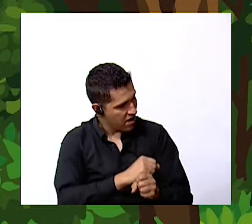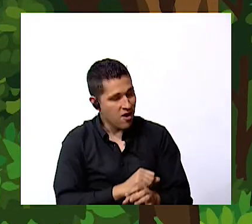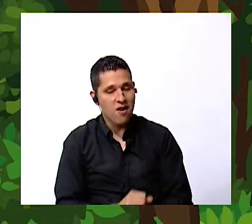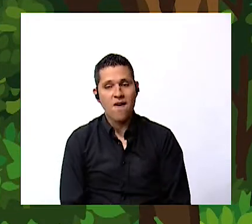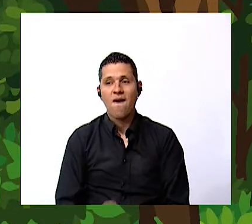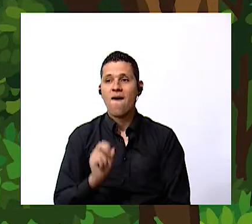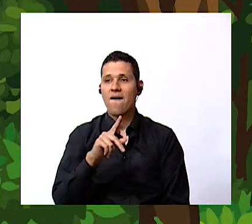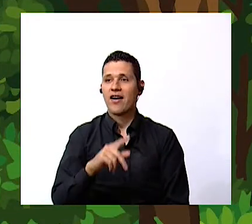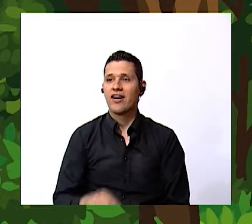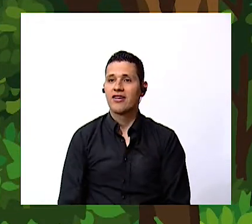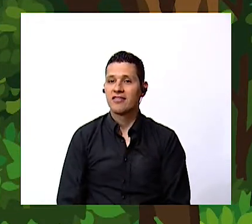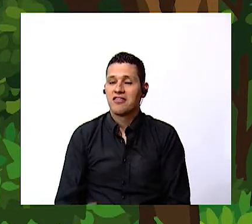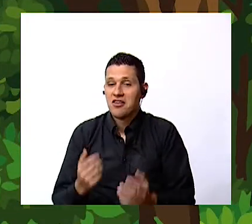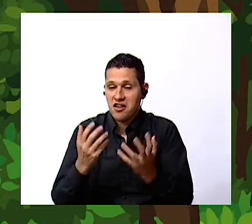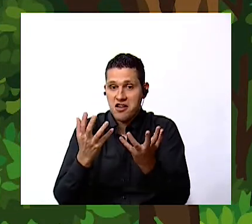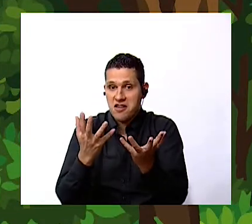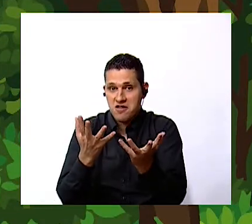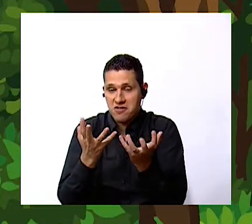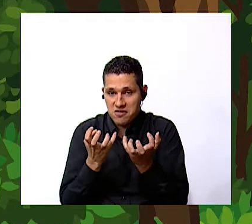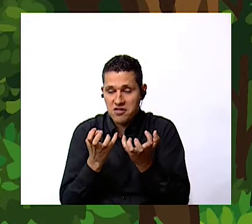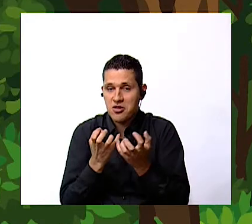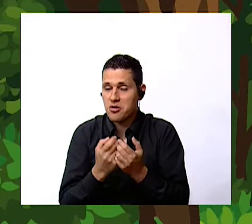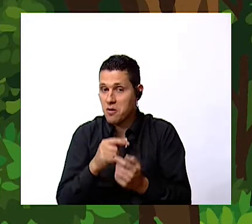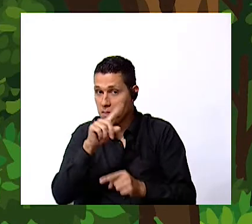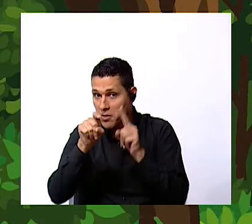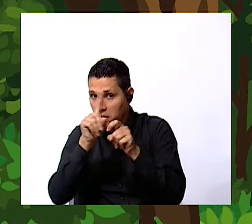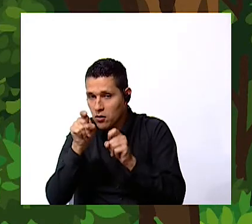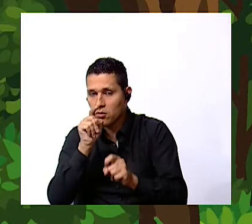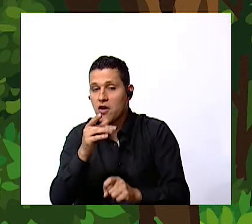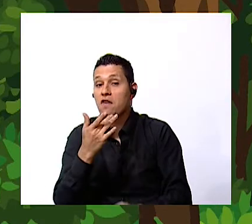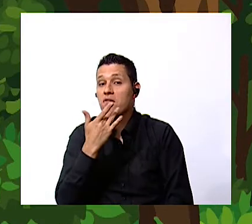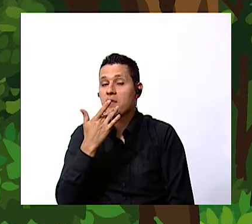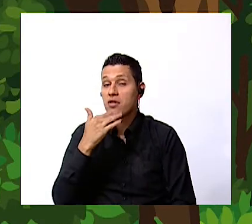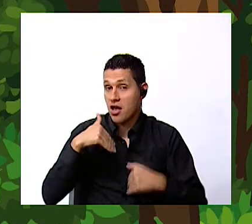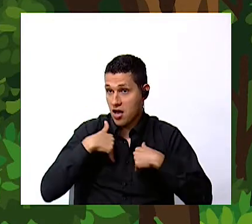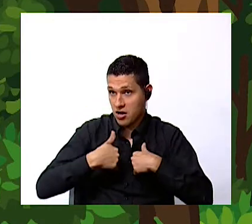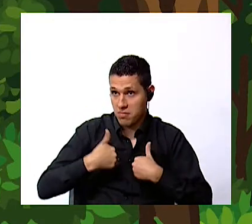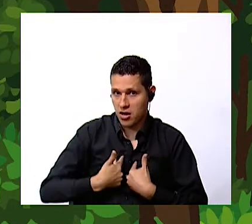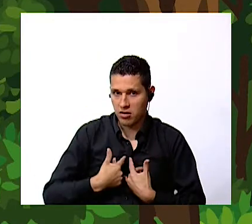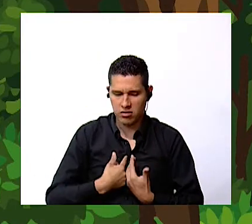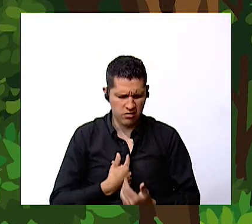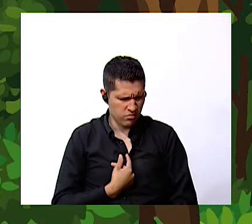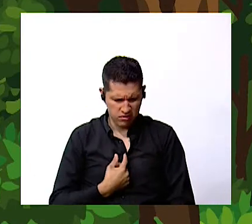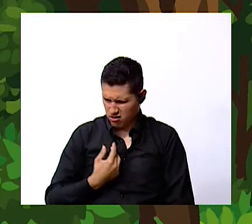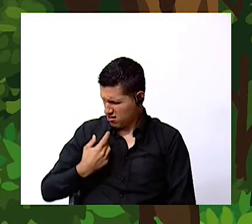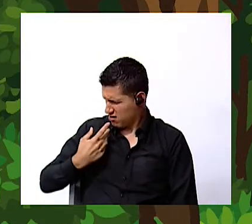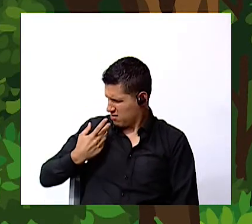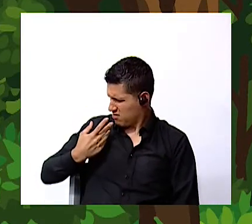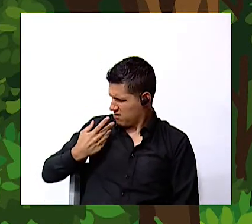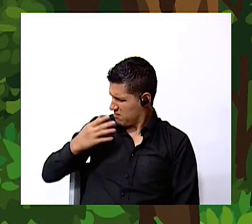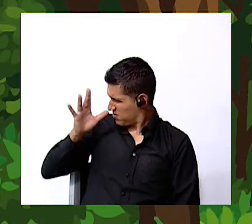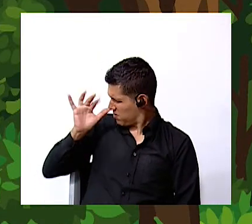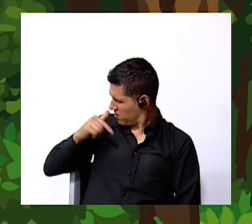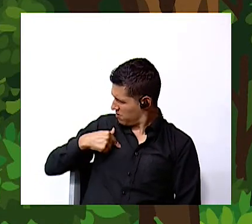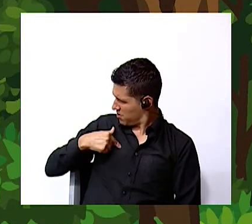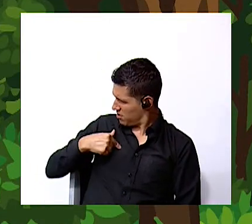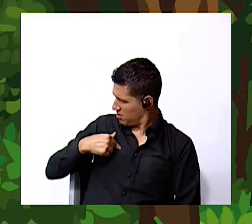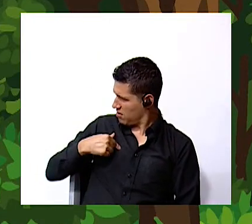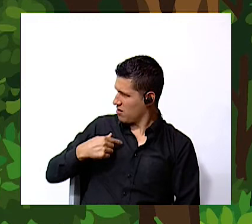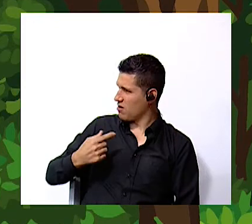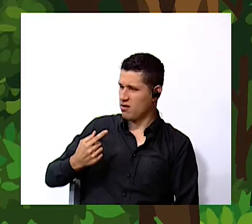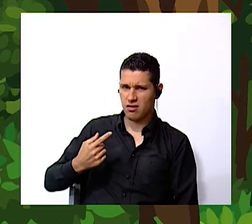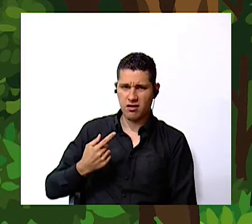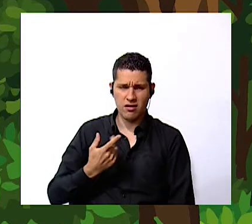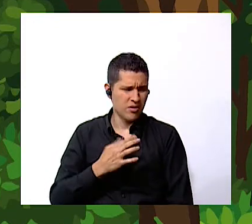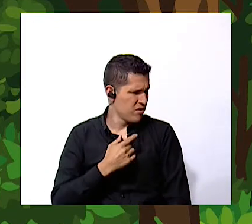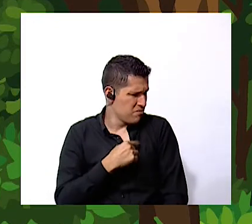to i want you to do it with your favorite animal you're kidding right no i'm not kidding but i don't know how to do it i need